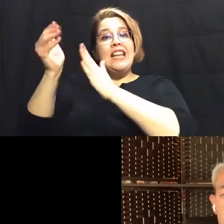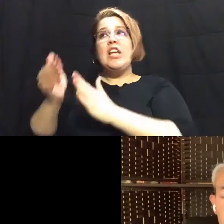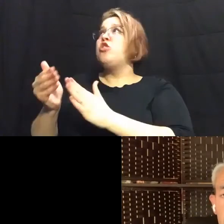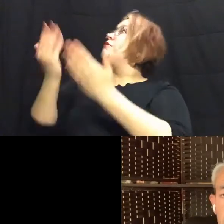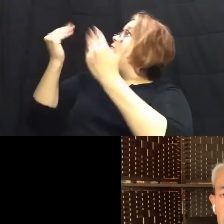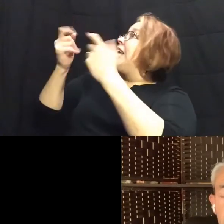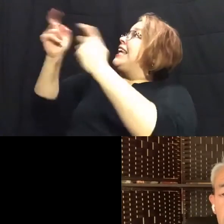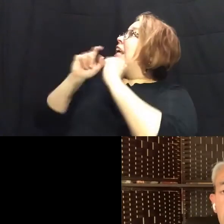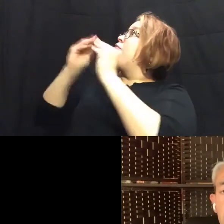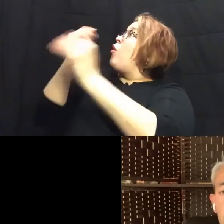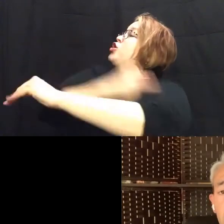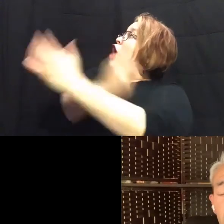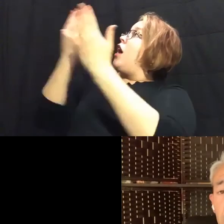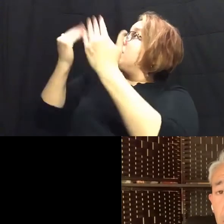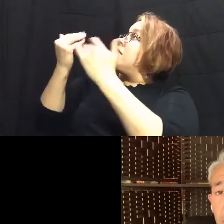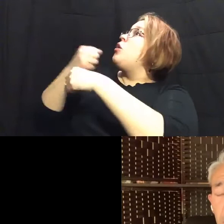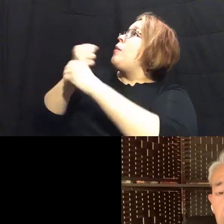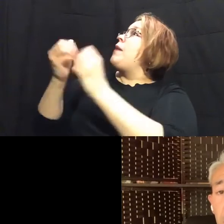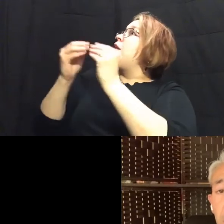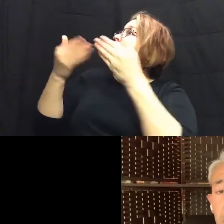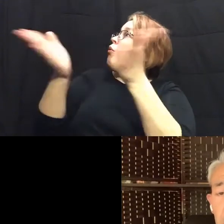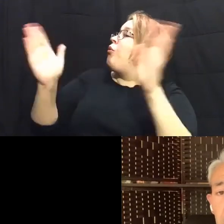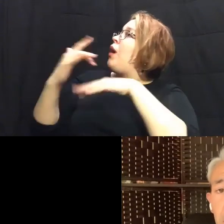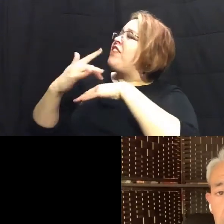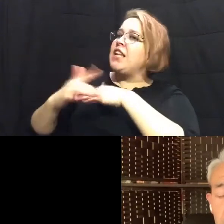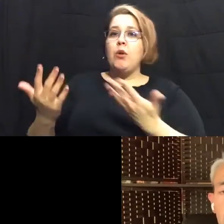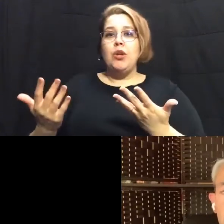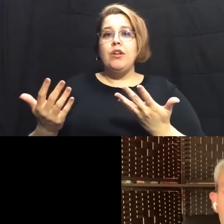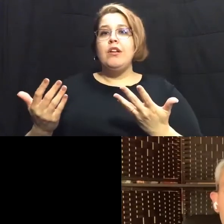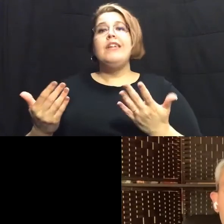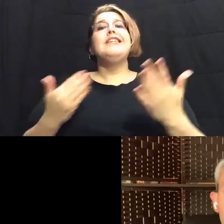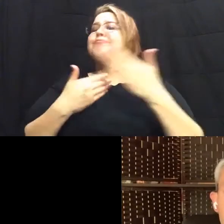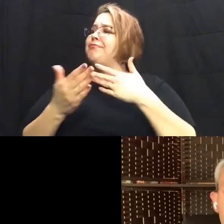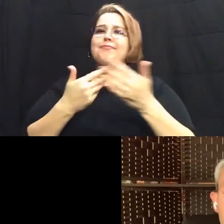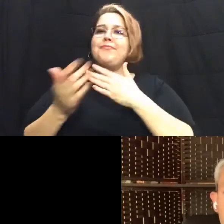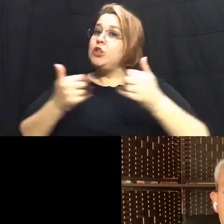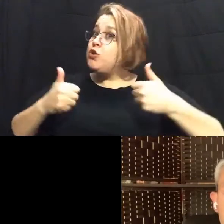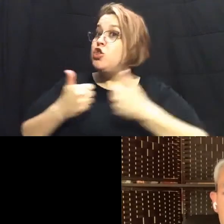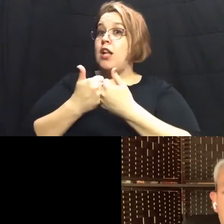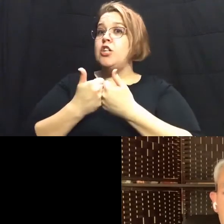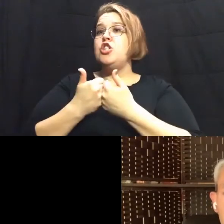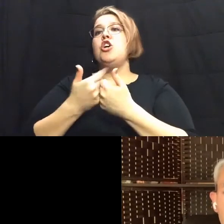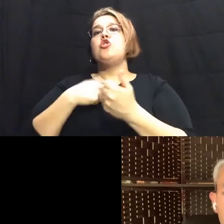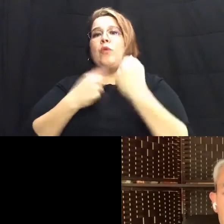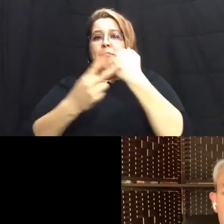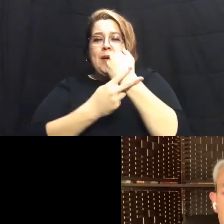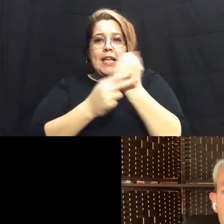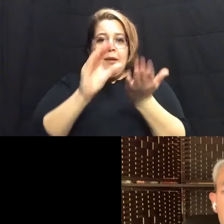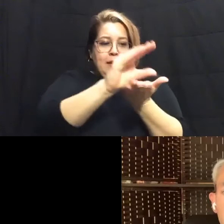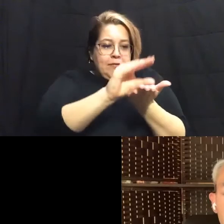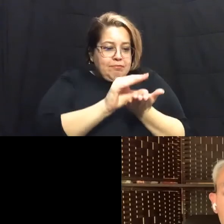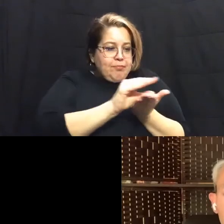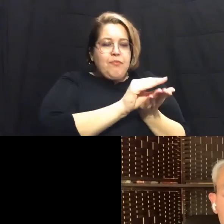doses of vaccines so we can make them more widely available despite those challenges though we've been setting aside a significant number of doses